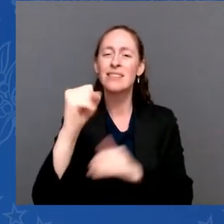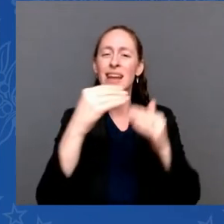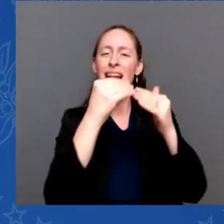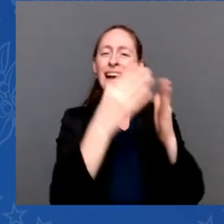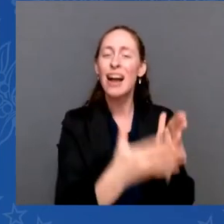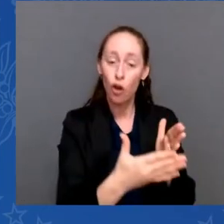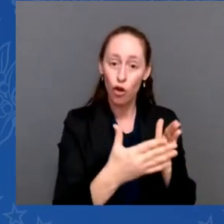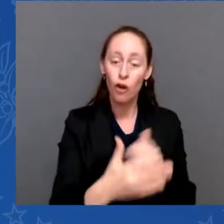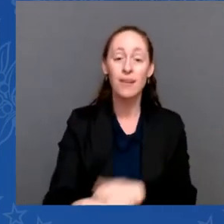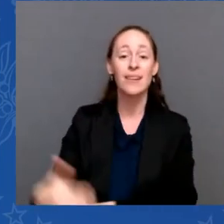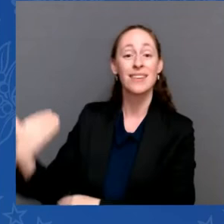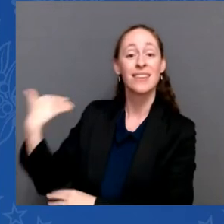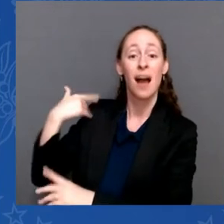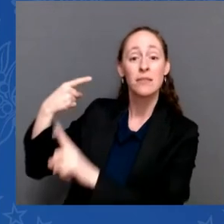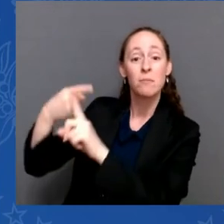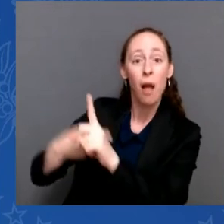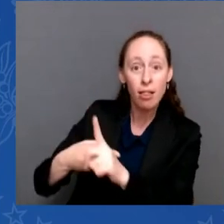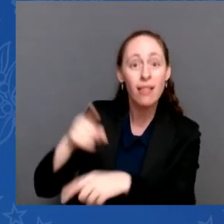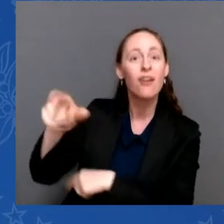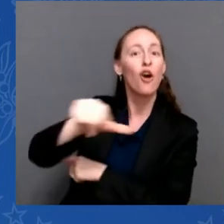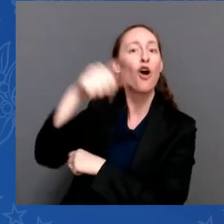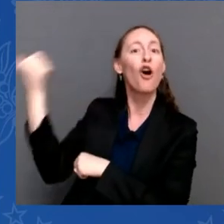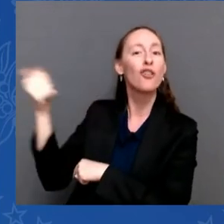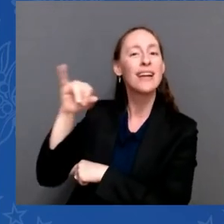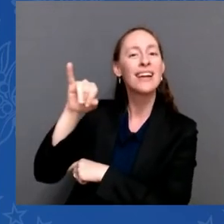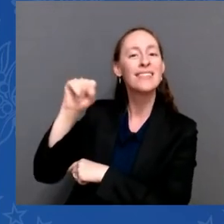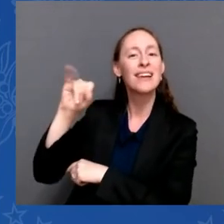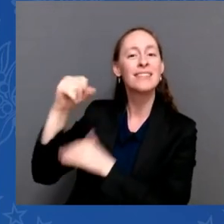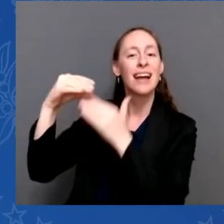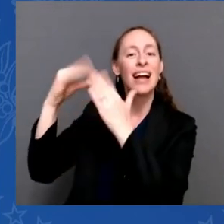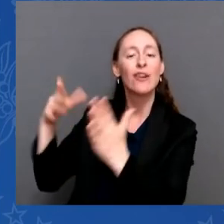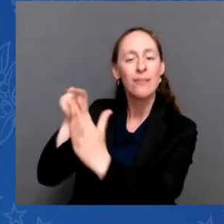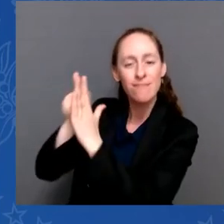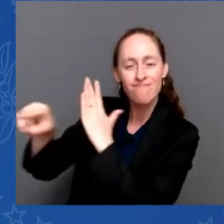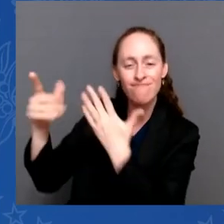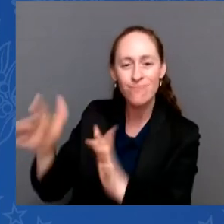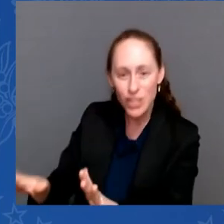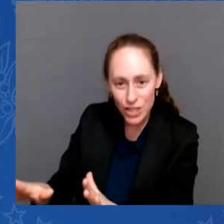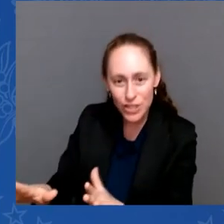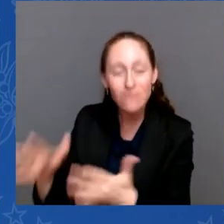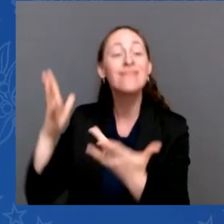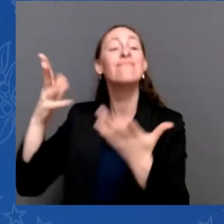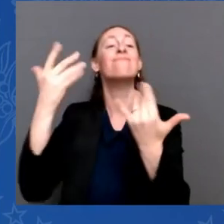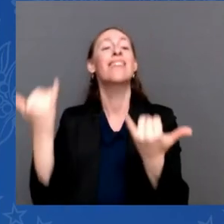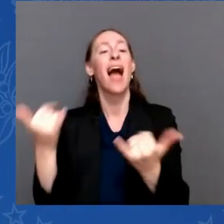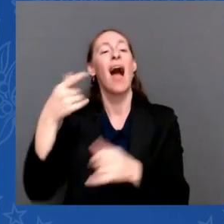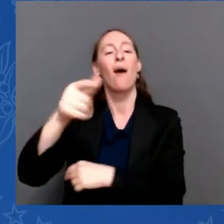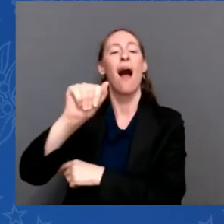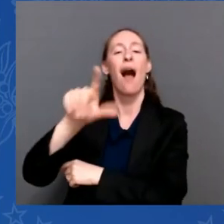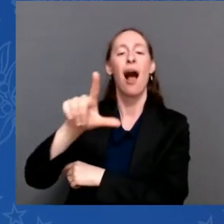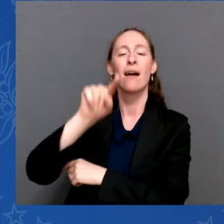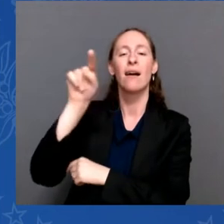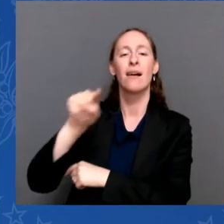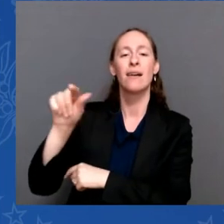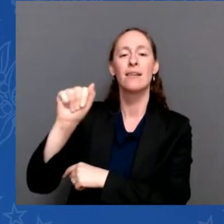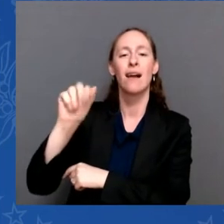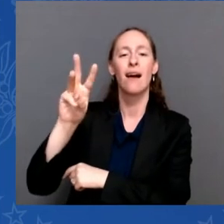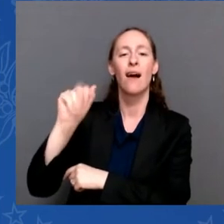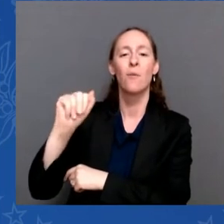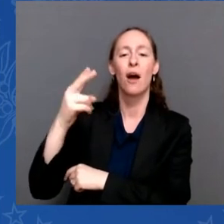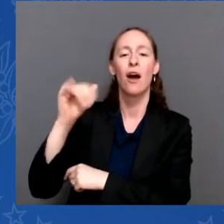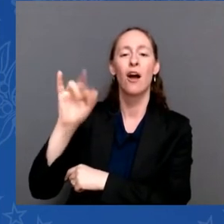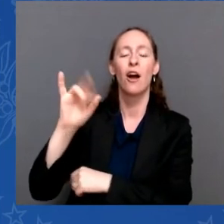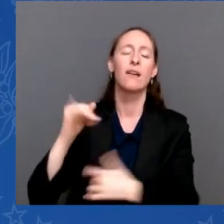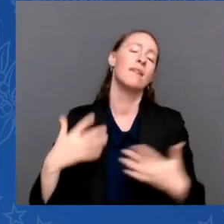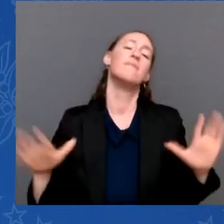eliminated the Amir of al Qaeda. He will never again, never again allow Afghanistan to become